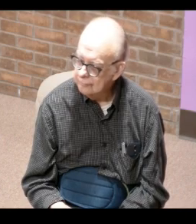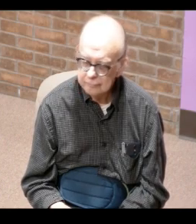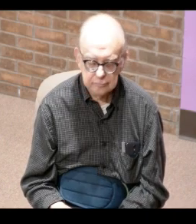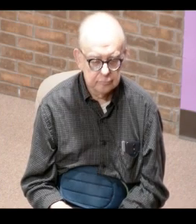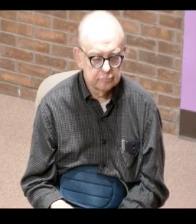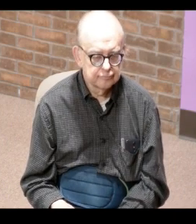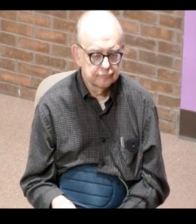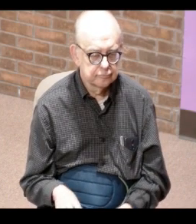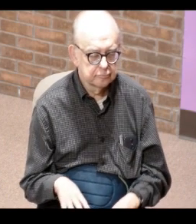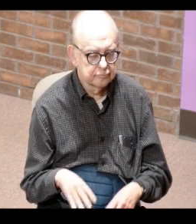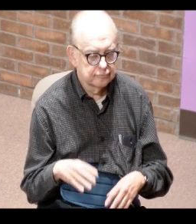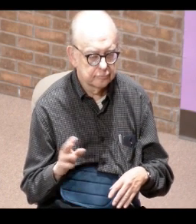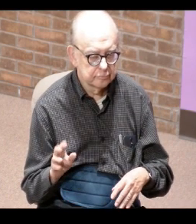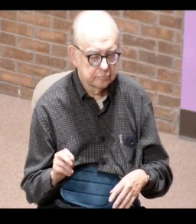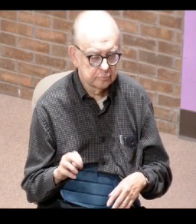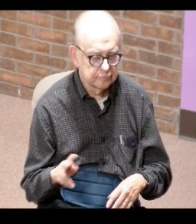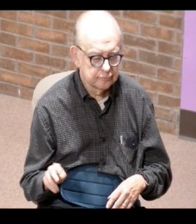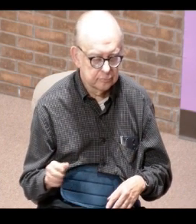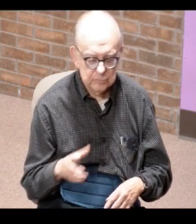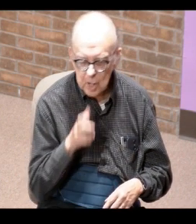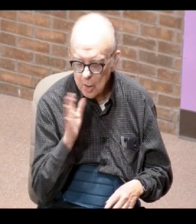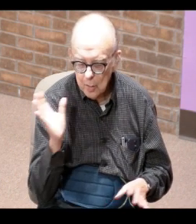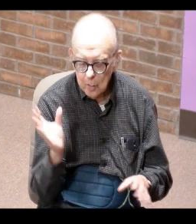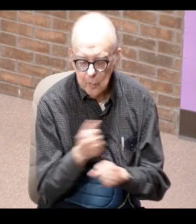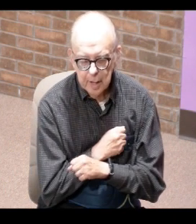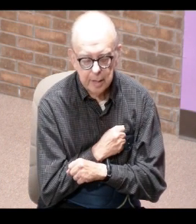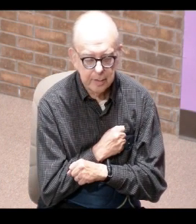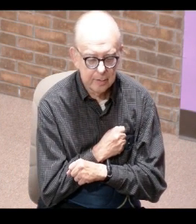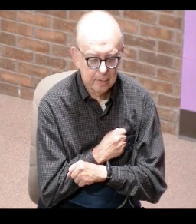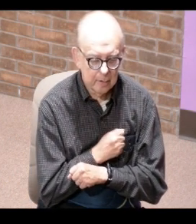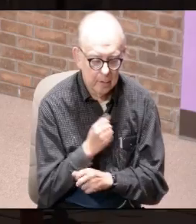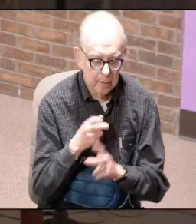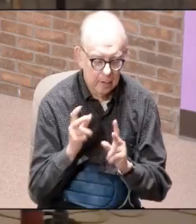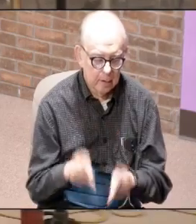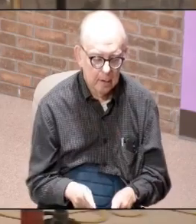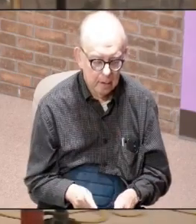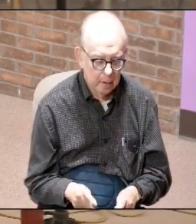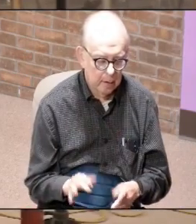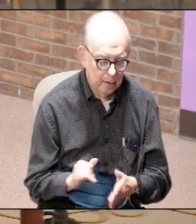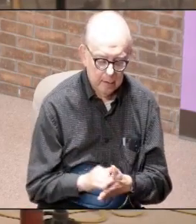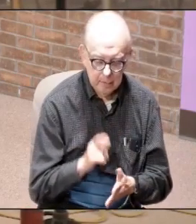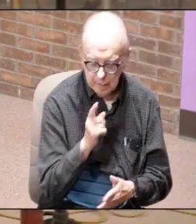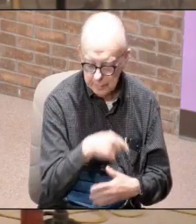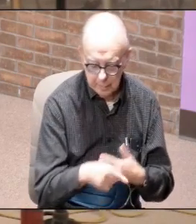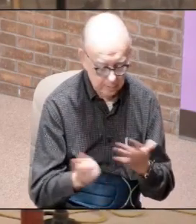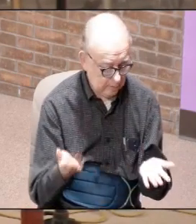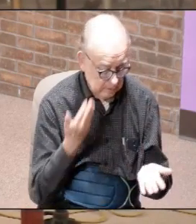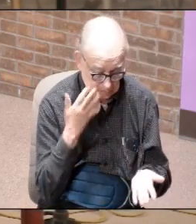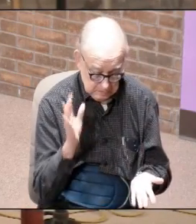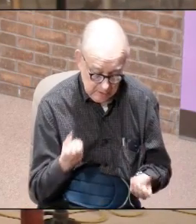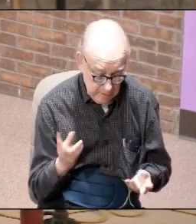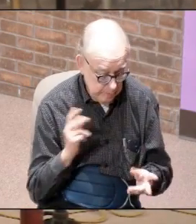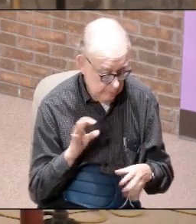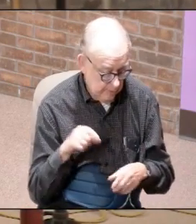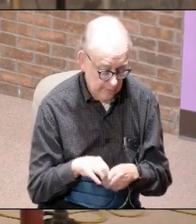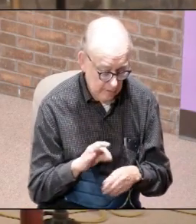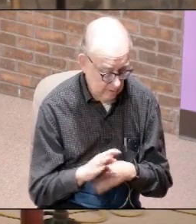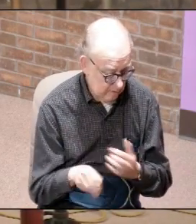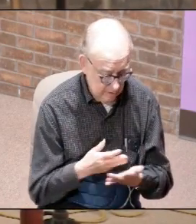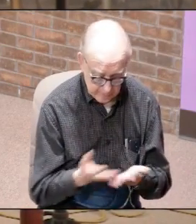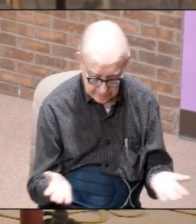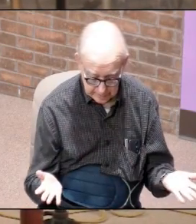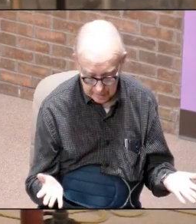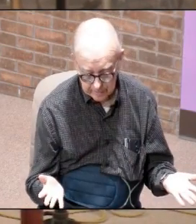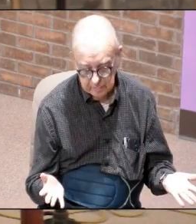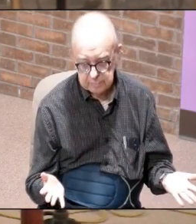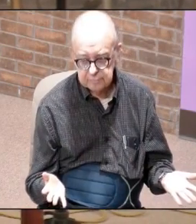so everybody's talking about november the third who's going to win the election and everybody says well this person's up that person's up we don't know how many's going to vote we got all this got